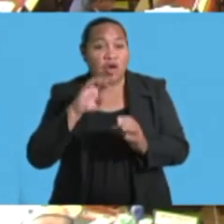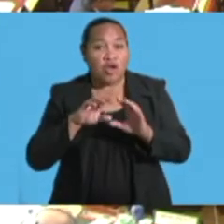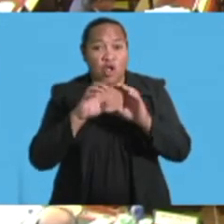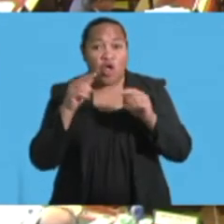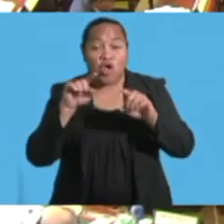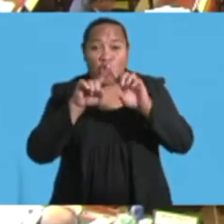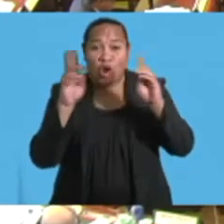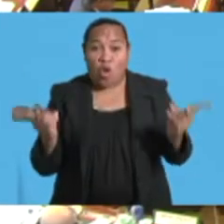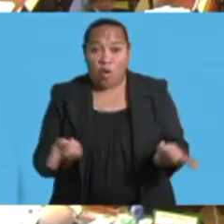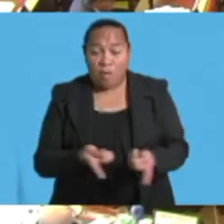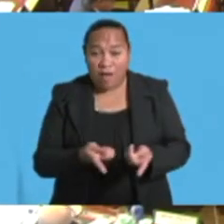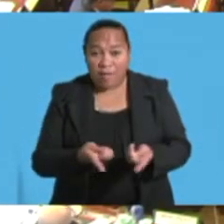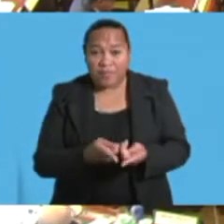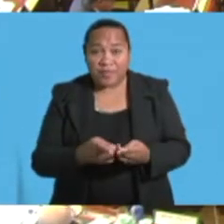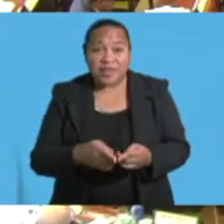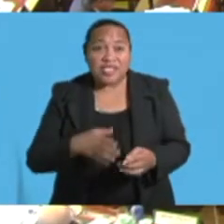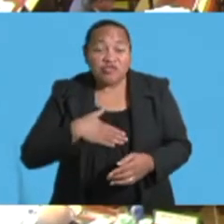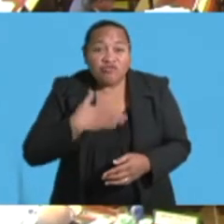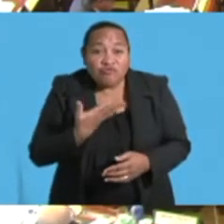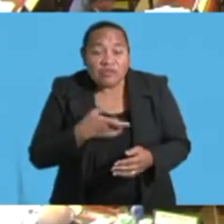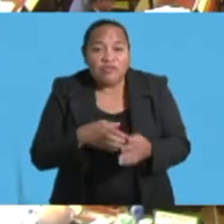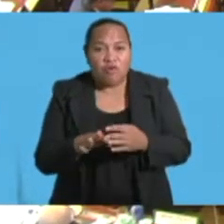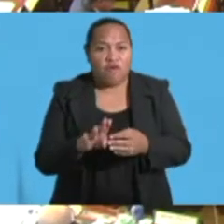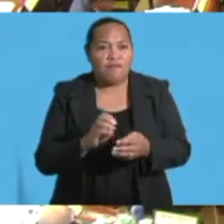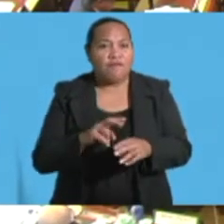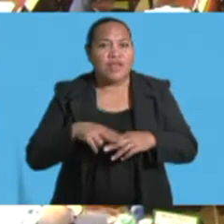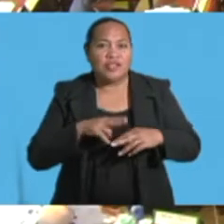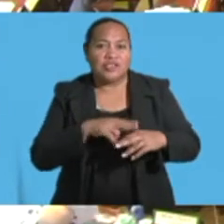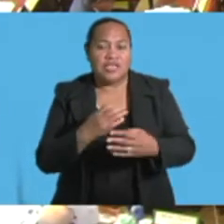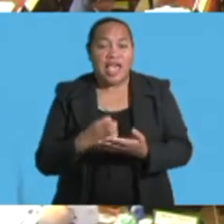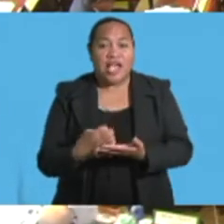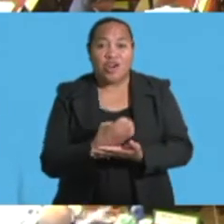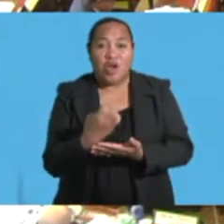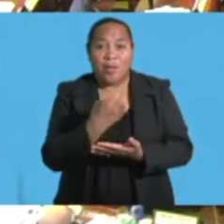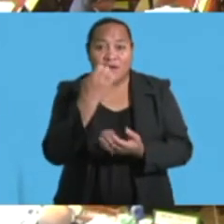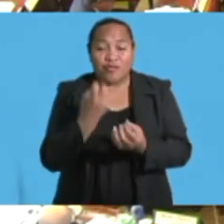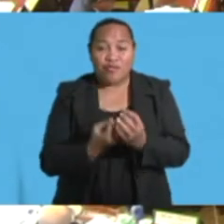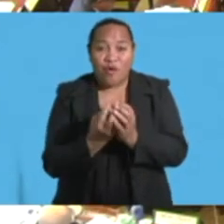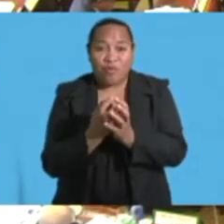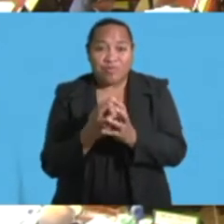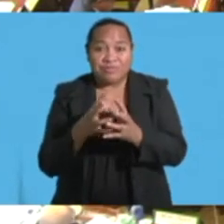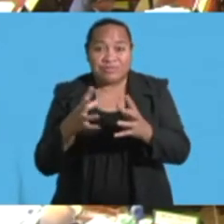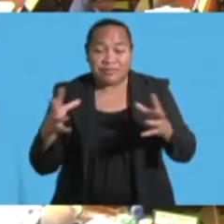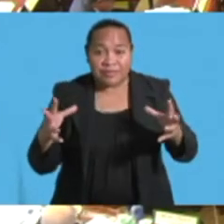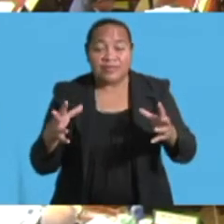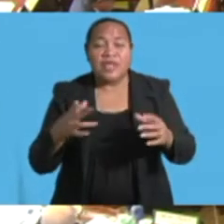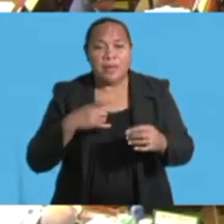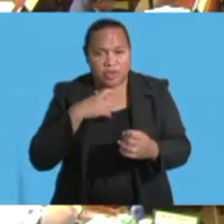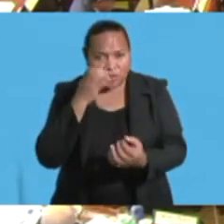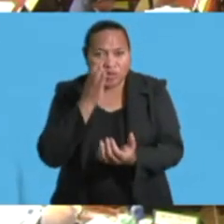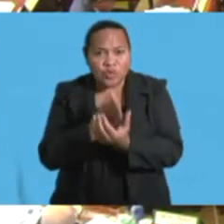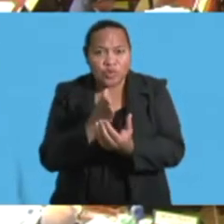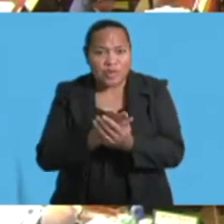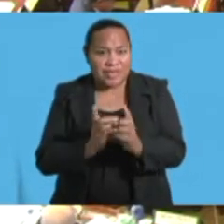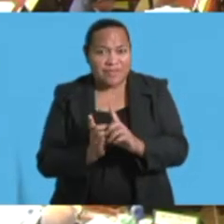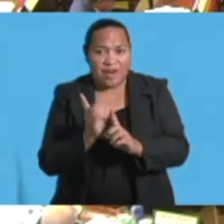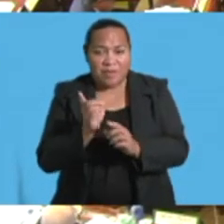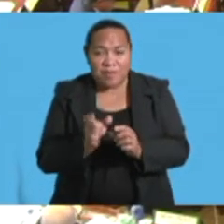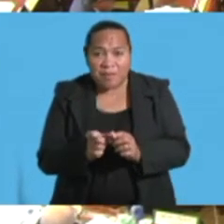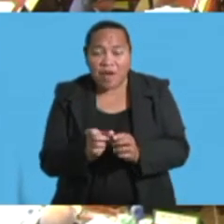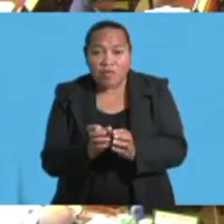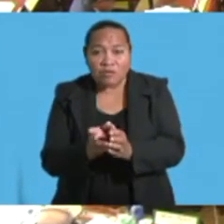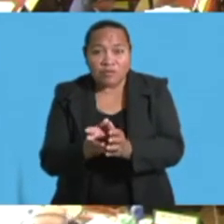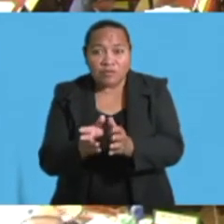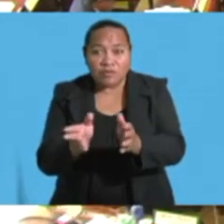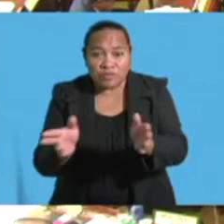recognition of Fiji's economic growth. What is also true is that the development pathway is increasingly being